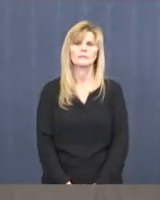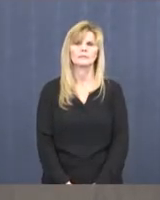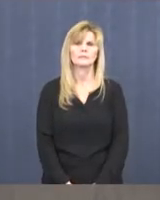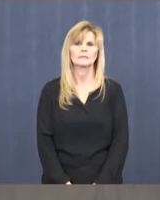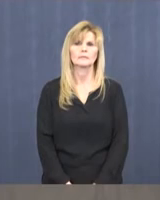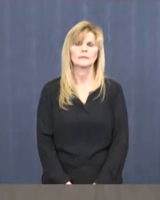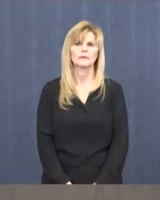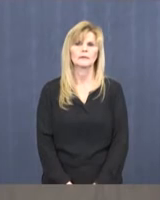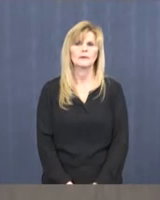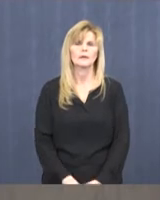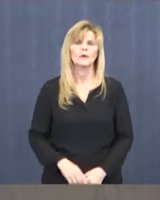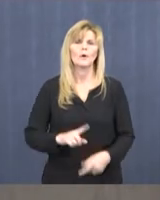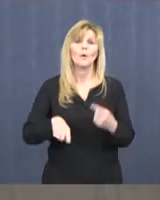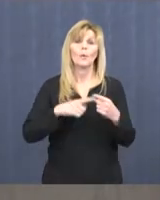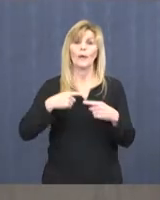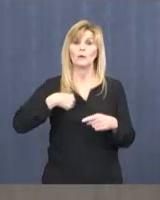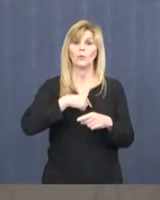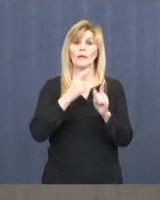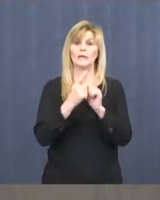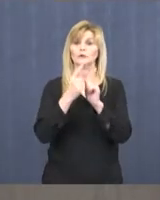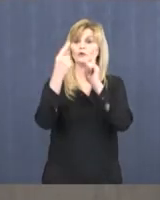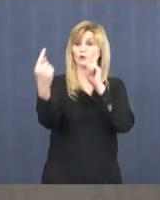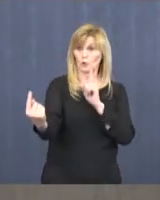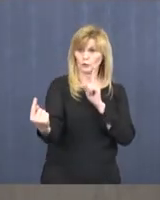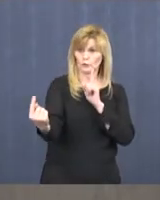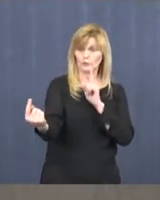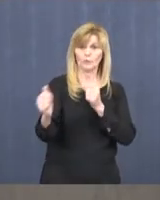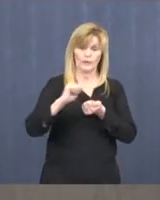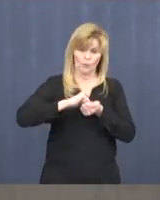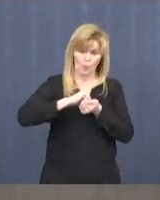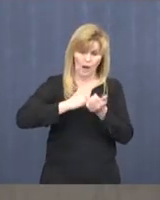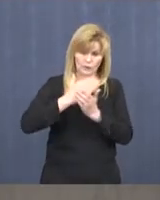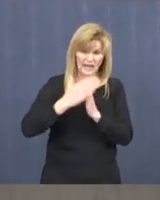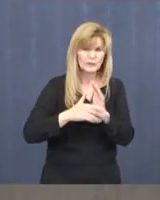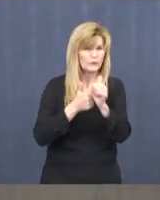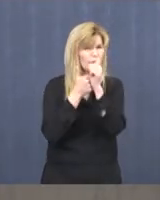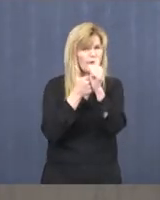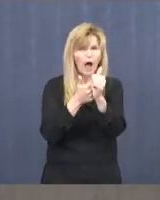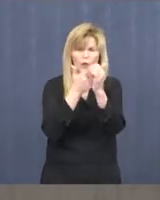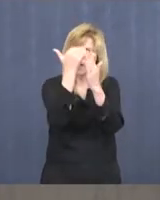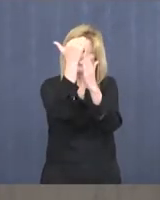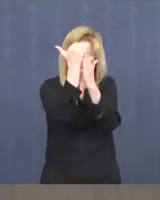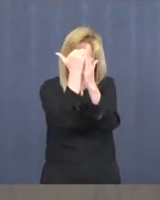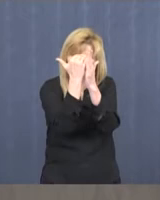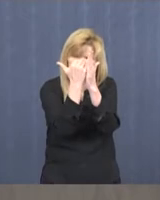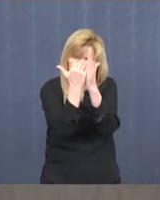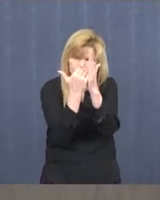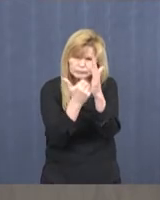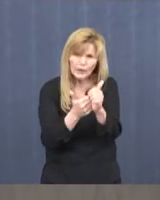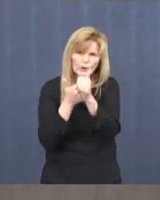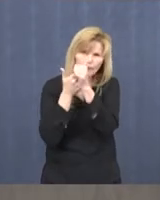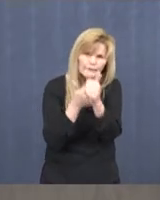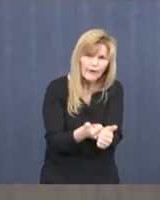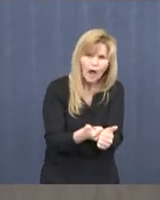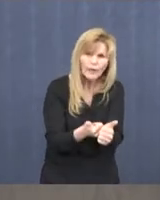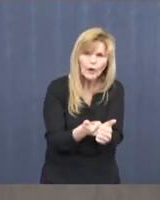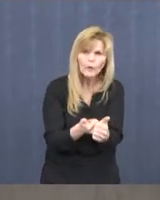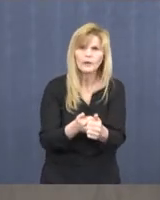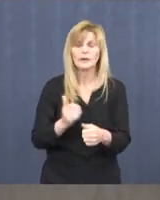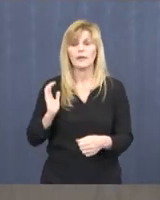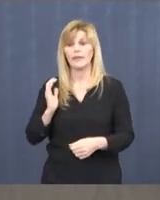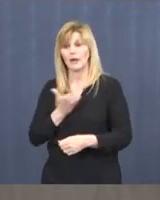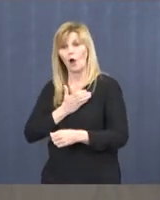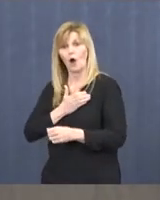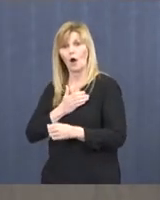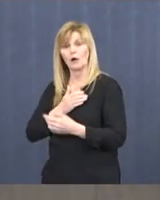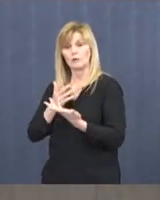By social distancing, by washing your hands, by following all the instructions that the great health care professionals that